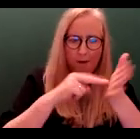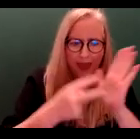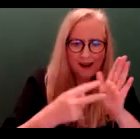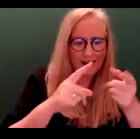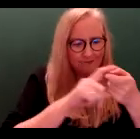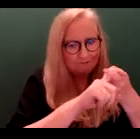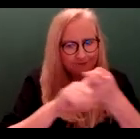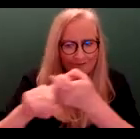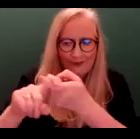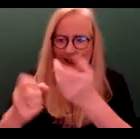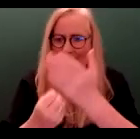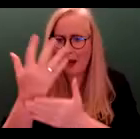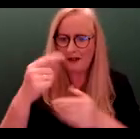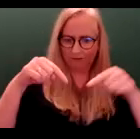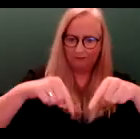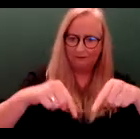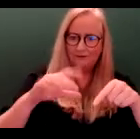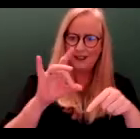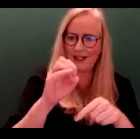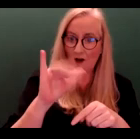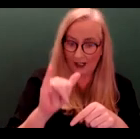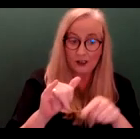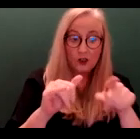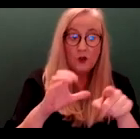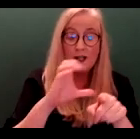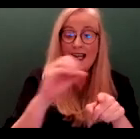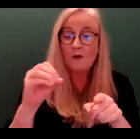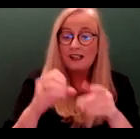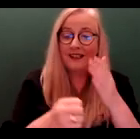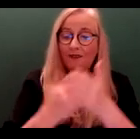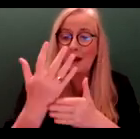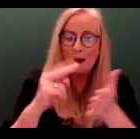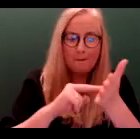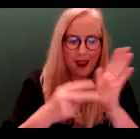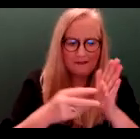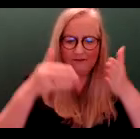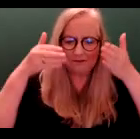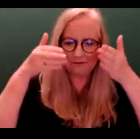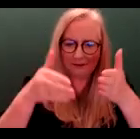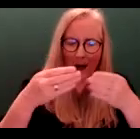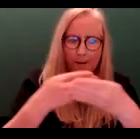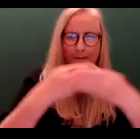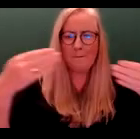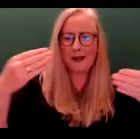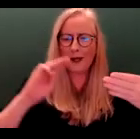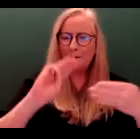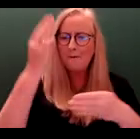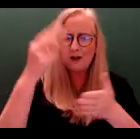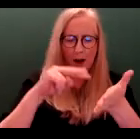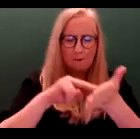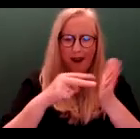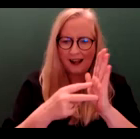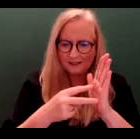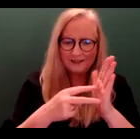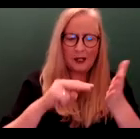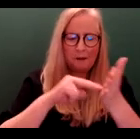development of the county. The county development plan in the main focuses on the big picture planning issues. The